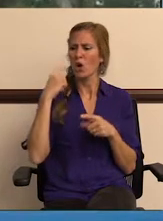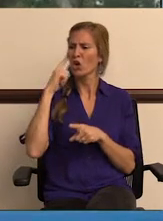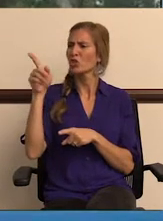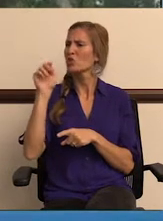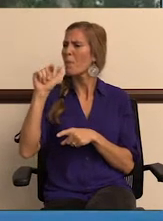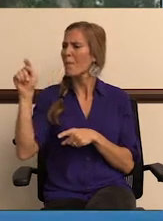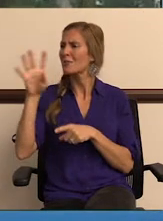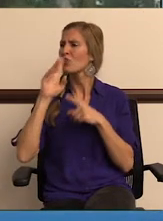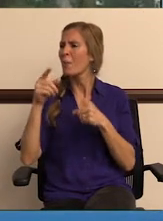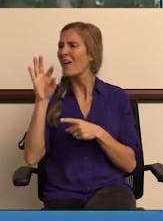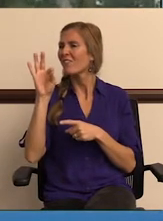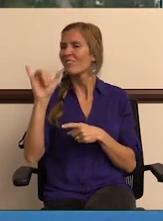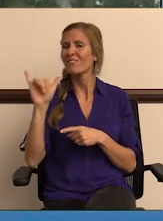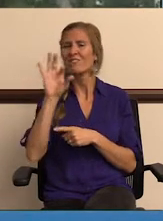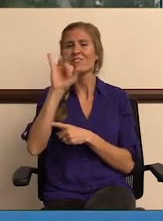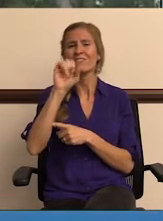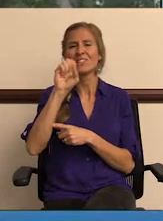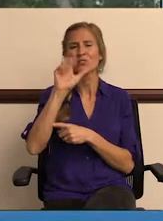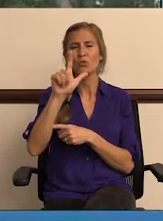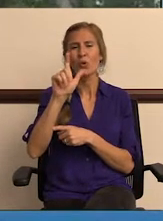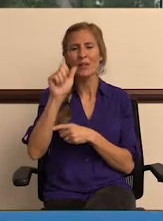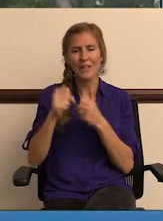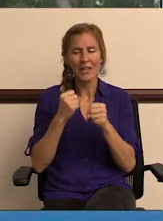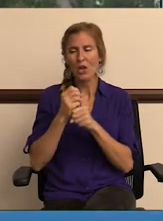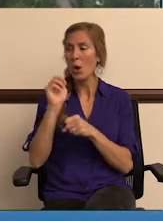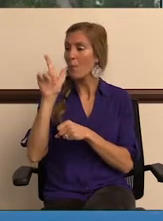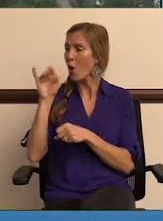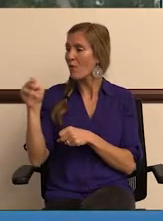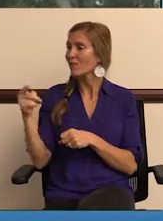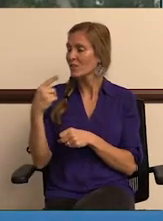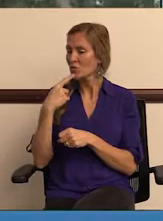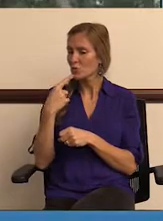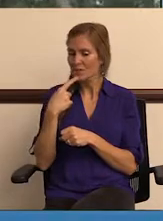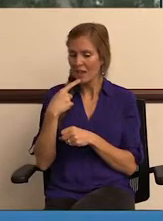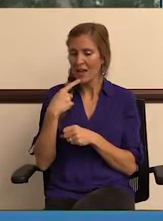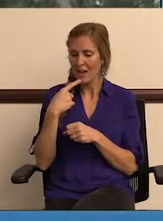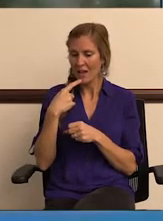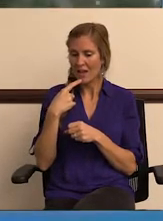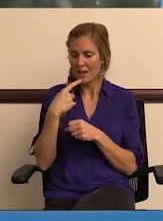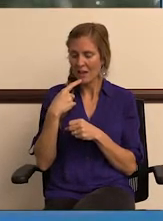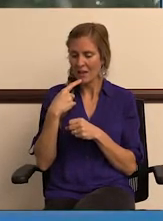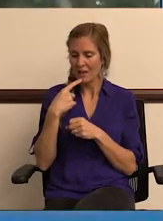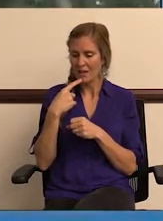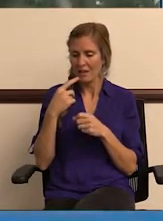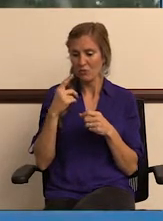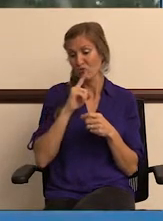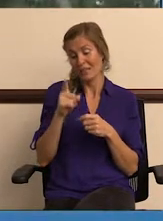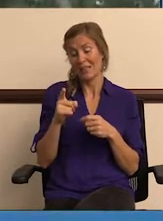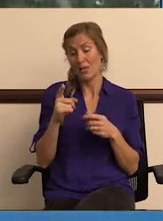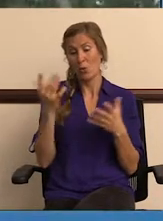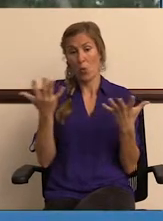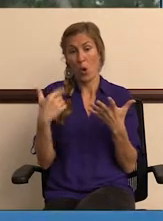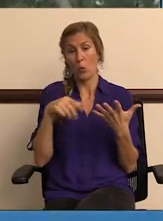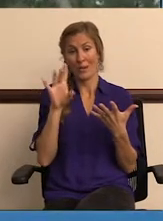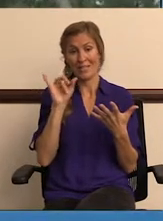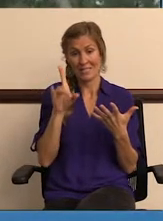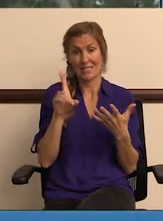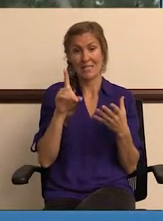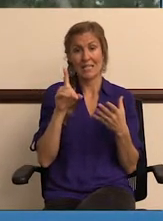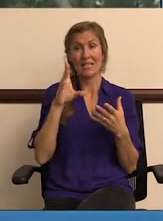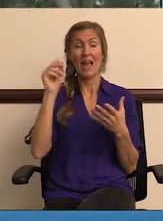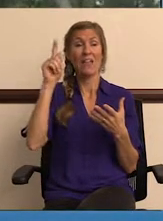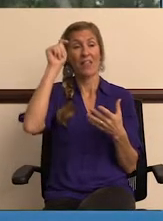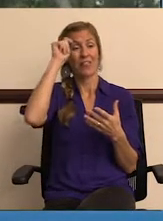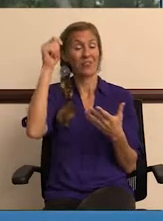So I heard you, earlier talking about fiscal year, and Marvin, you just said Sawyer class. And so essentially what